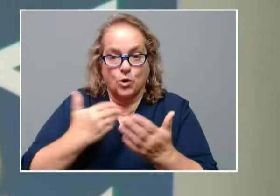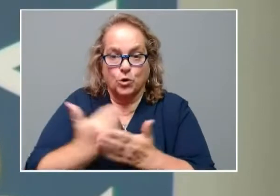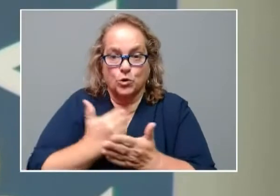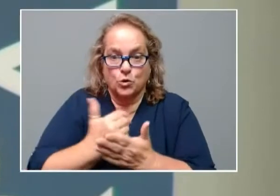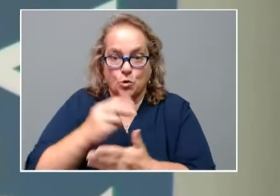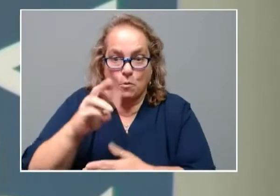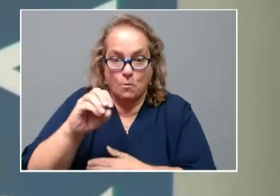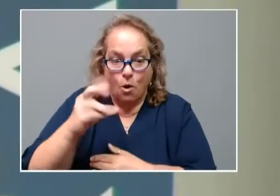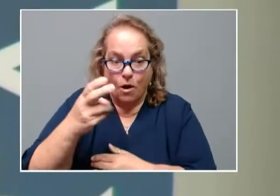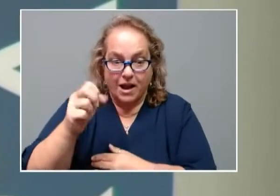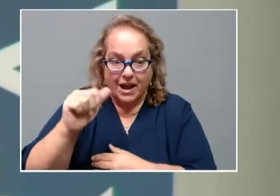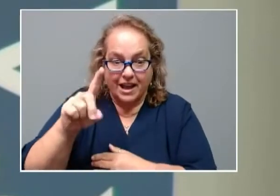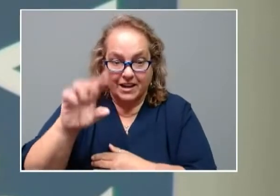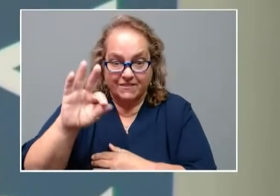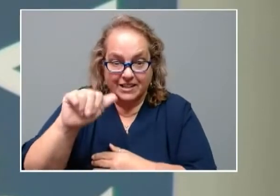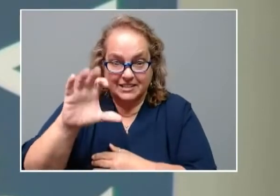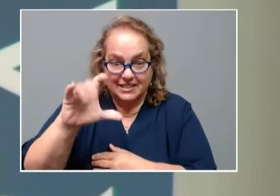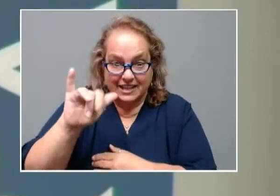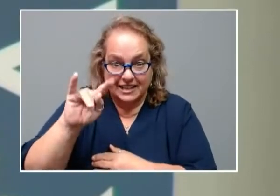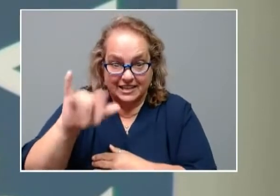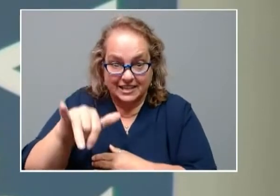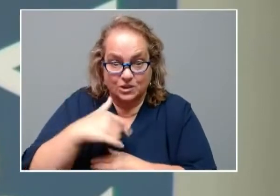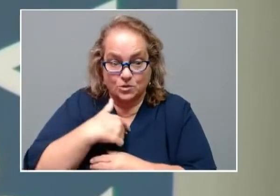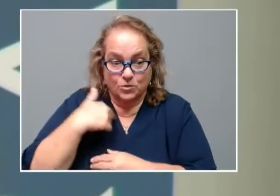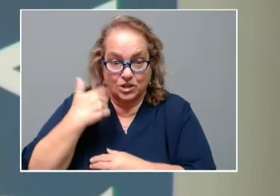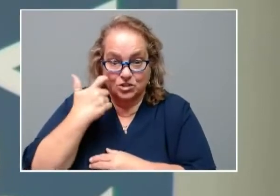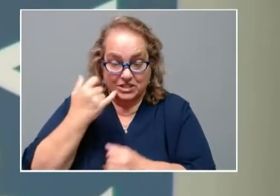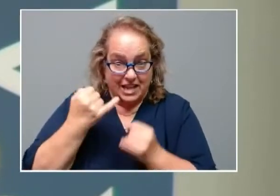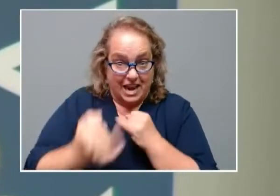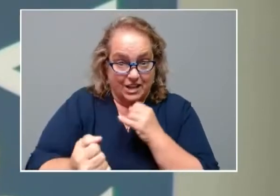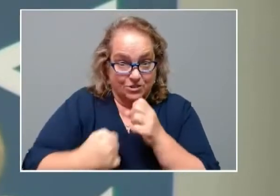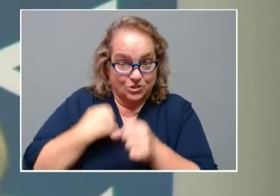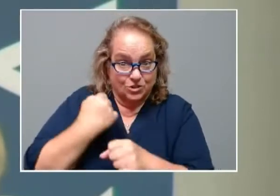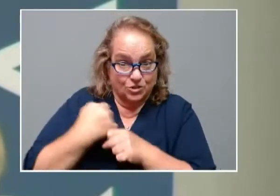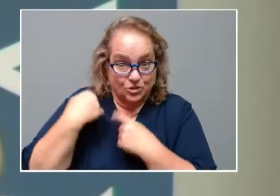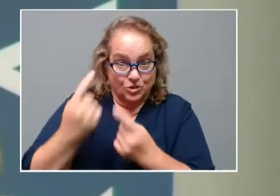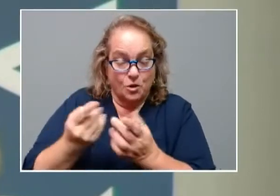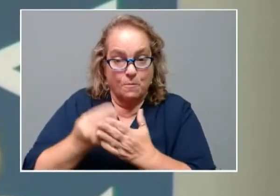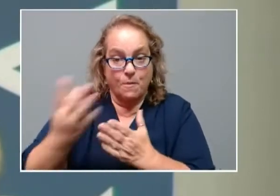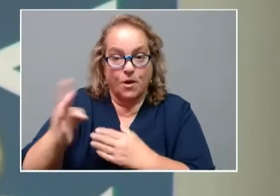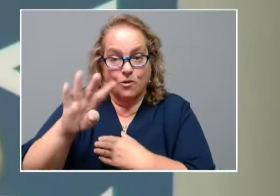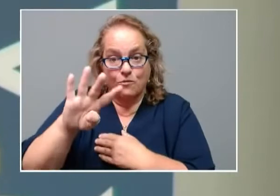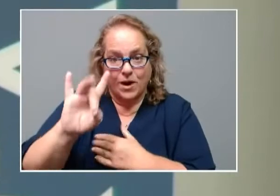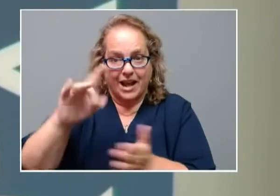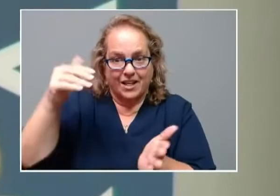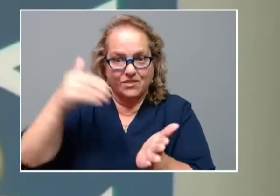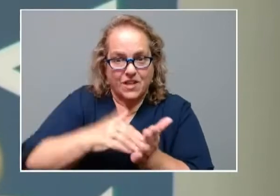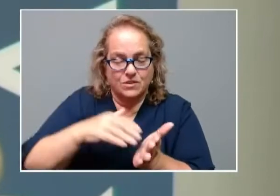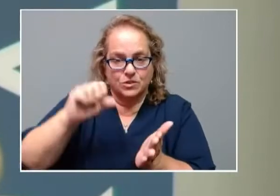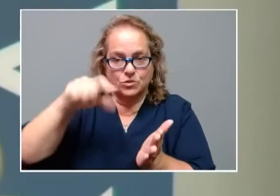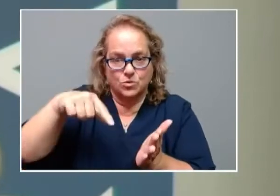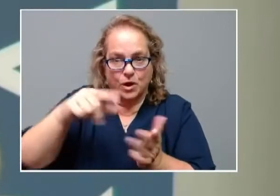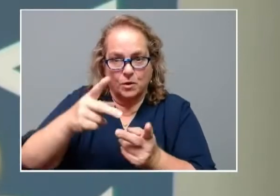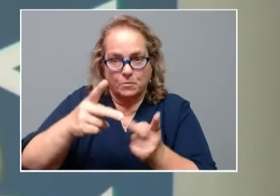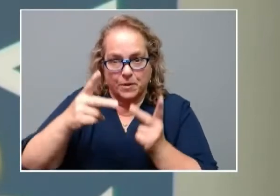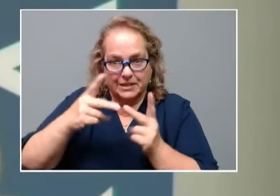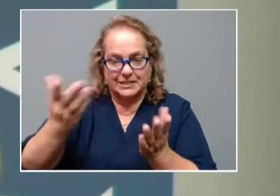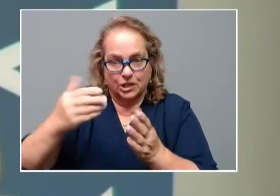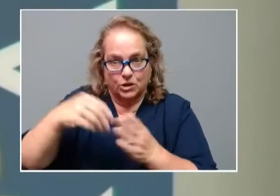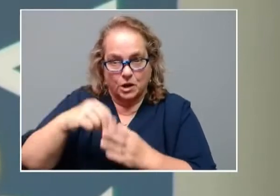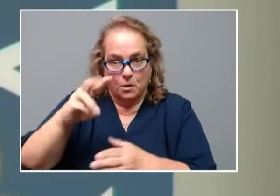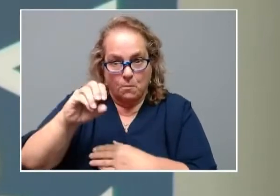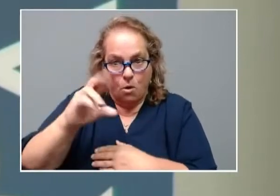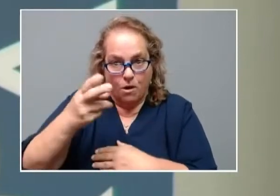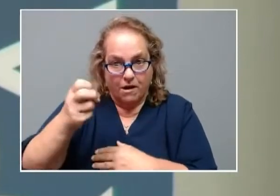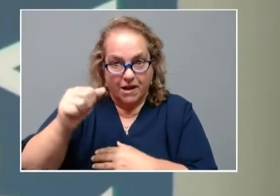have just, in the last year or so, bought a 48,000-square-foot building here in Moorhead, and